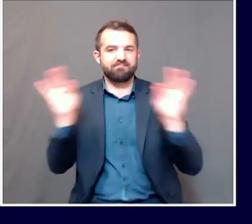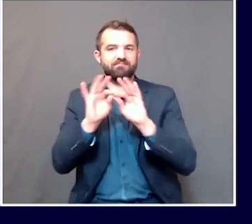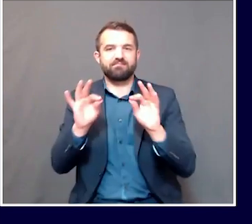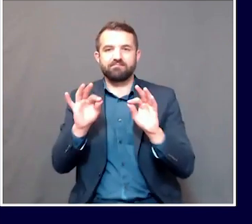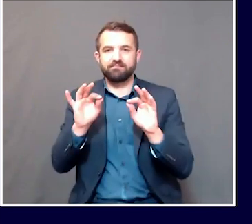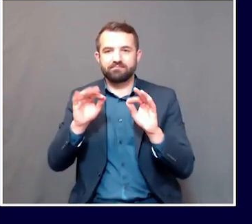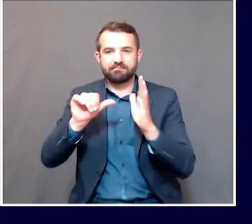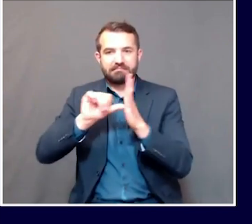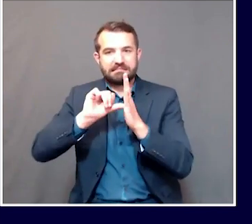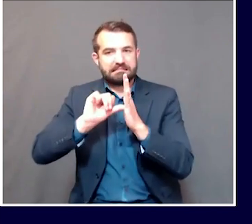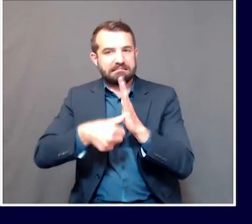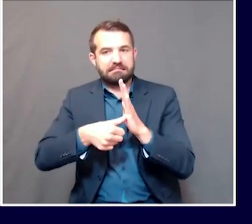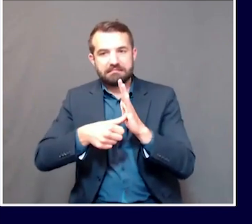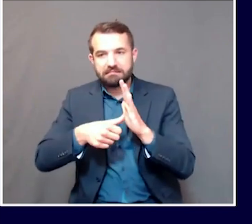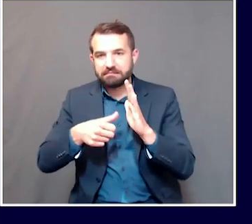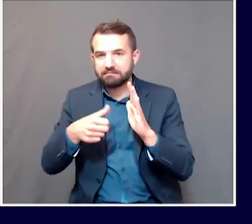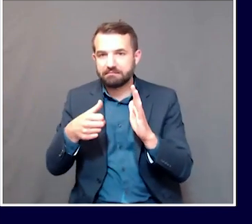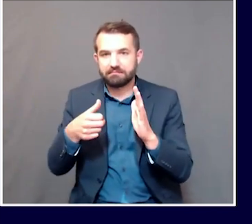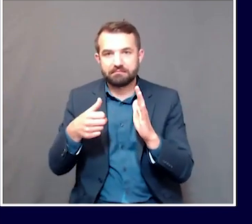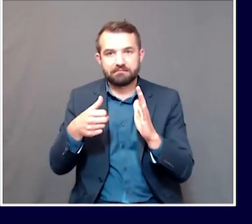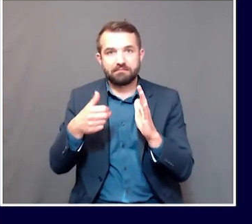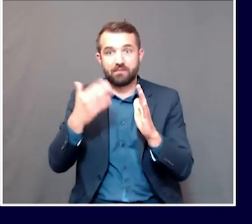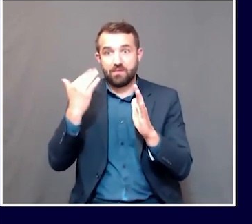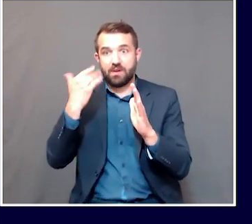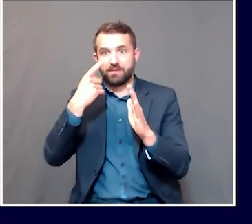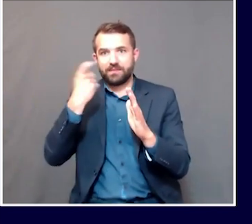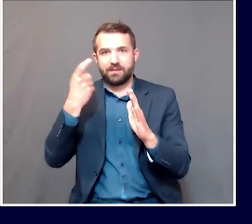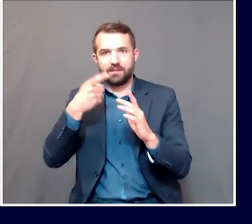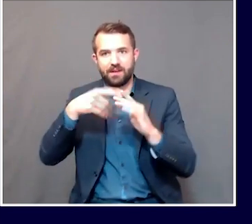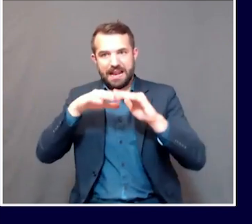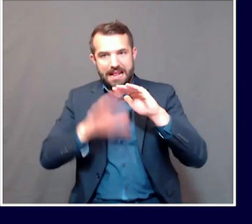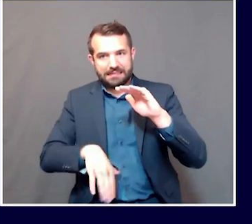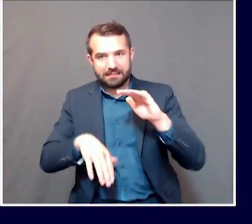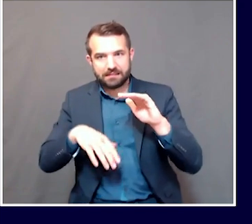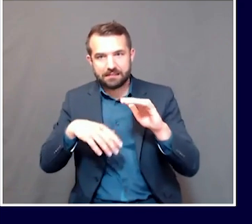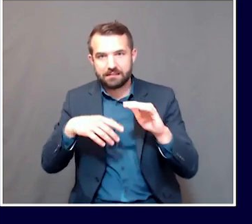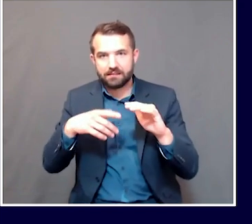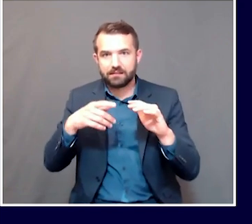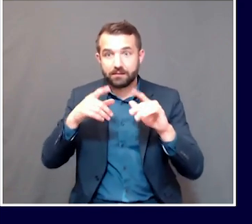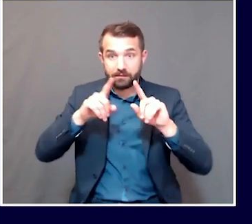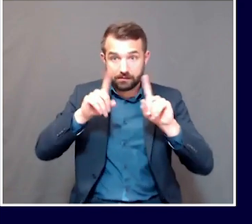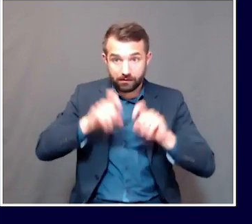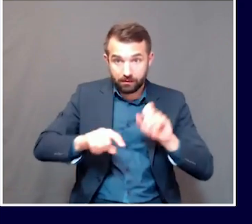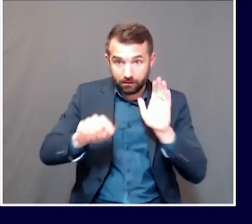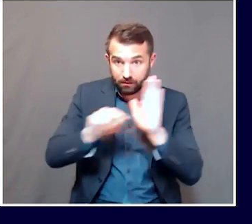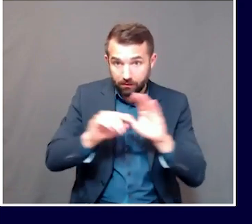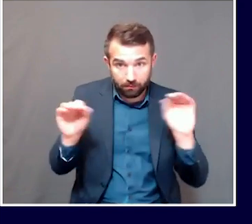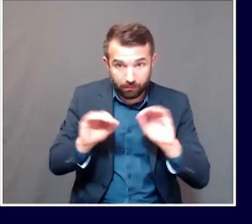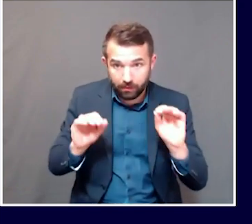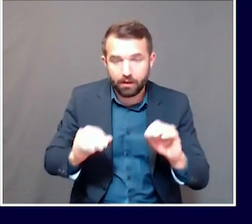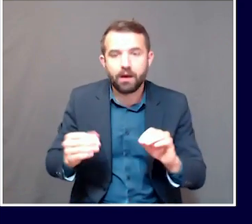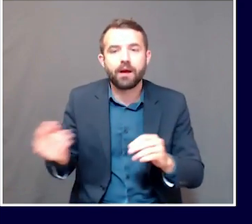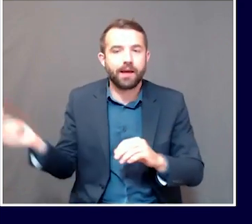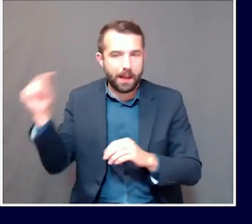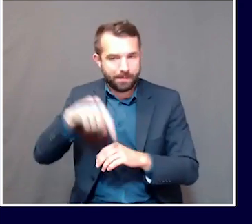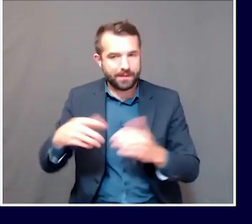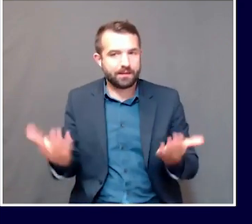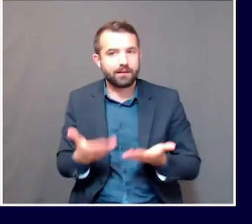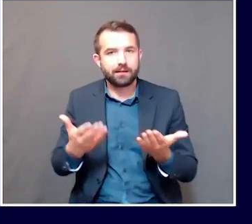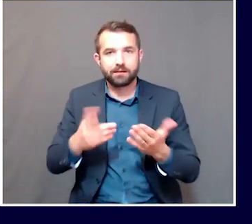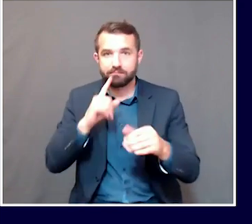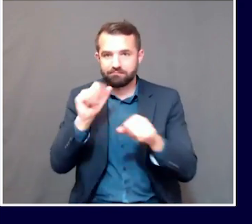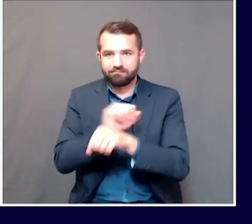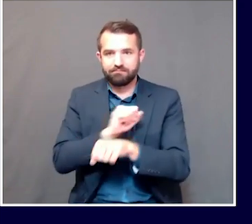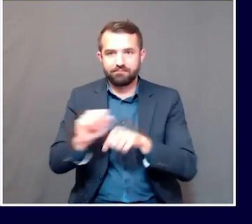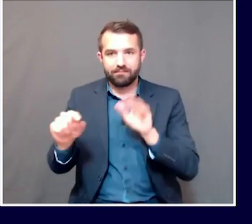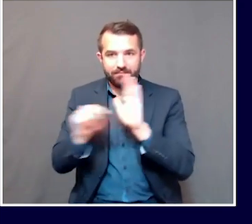and it preserves their ability to come here and gives us security in knowing that the negative test really is a negative, because not